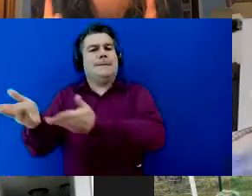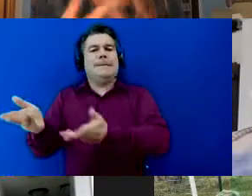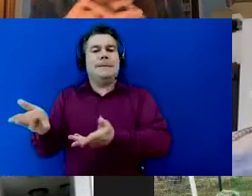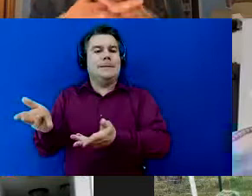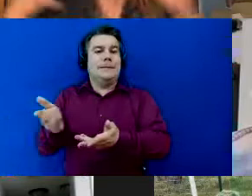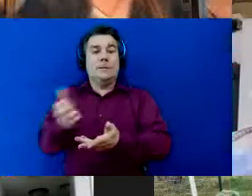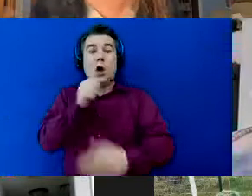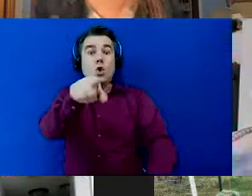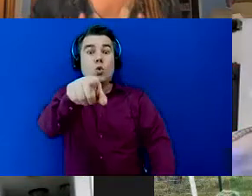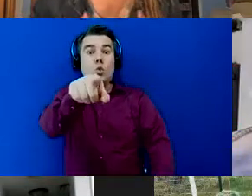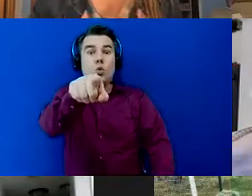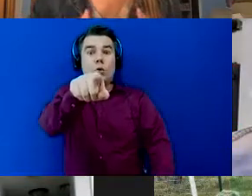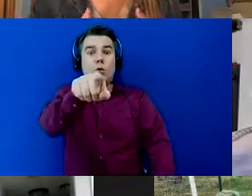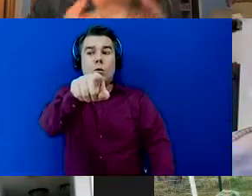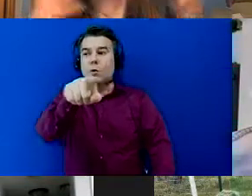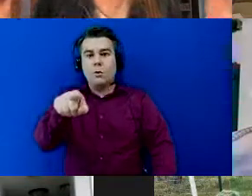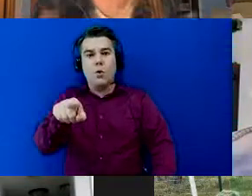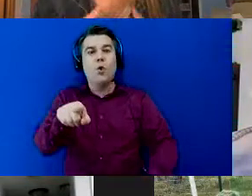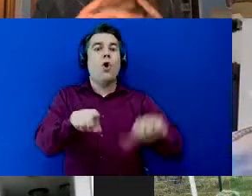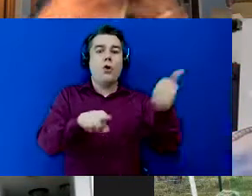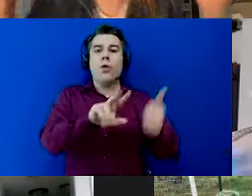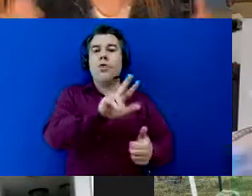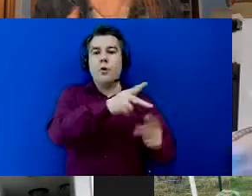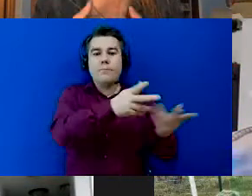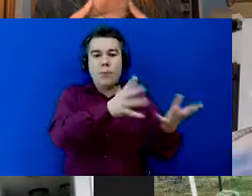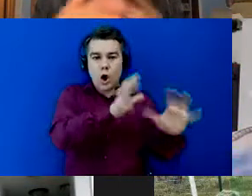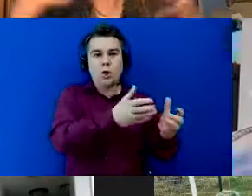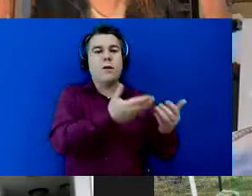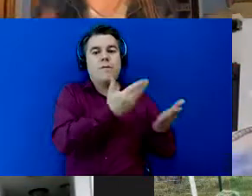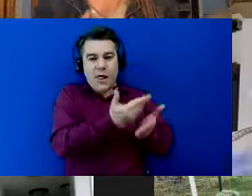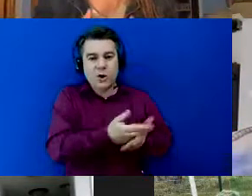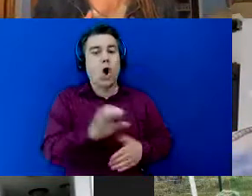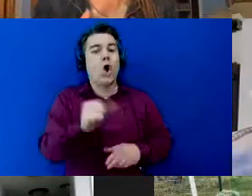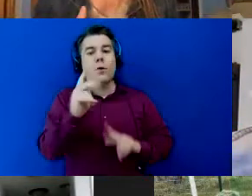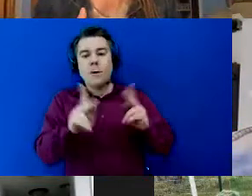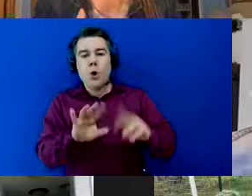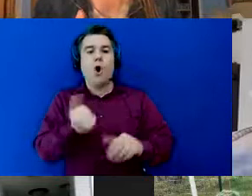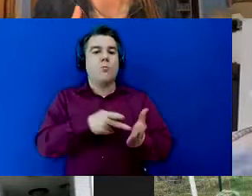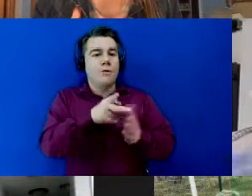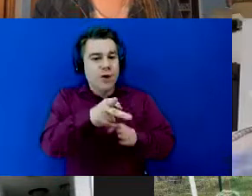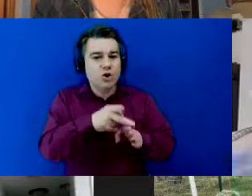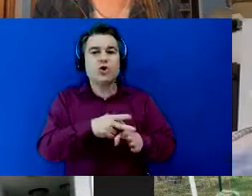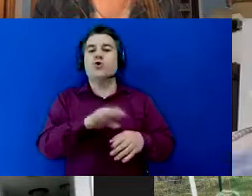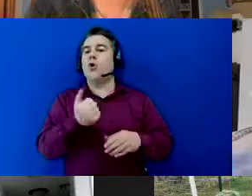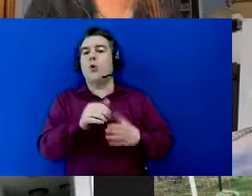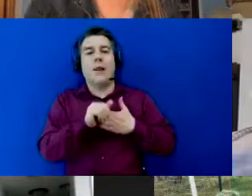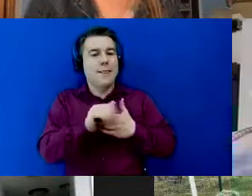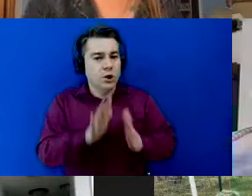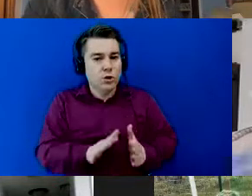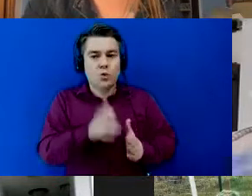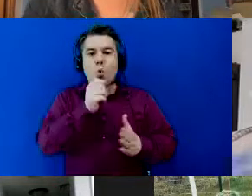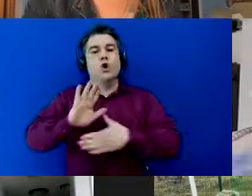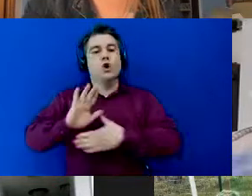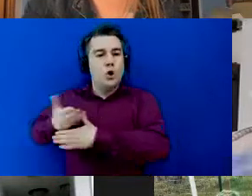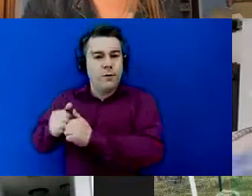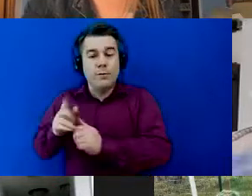and it's third party validation and it's other people and other professionals and other leaders that are sharing this information so get